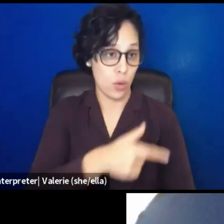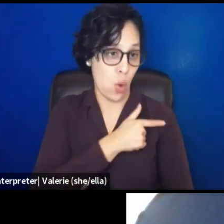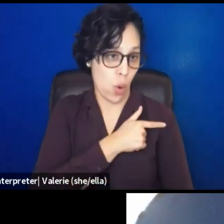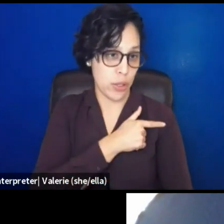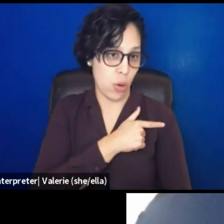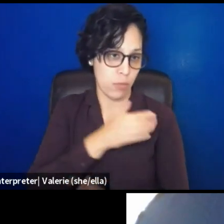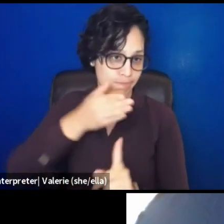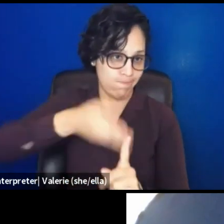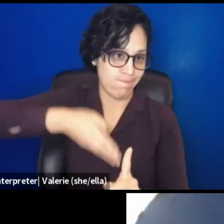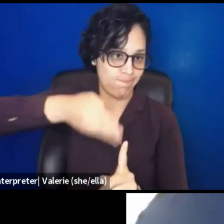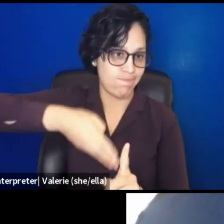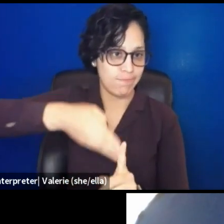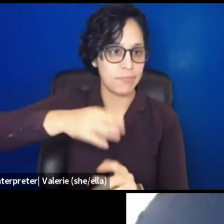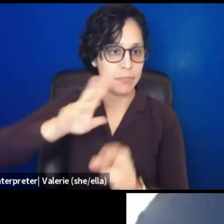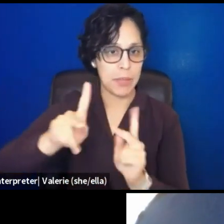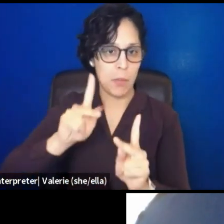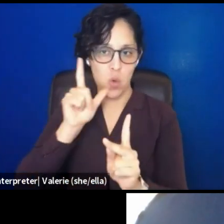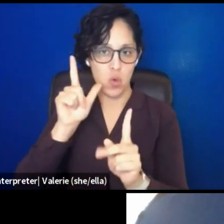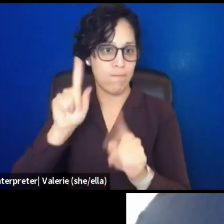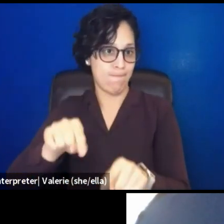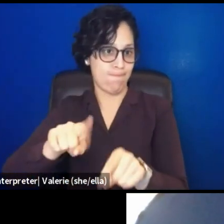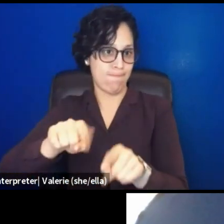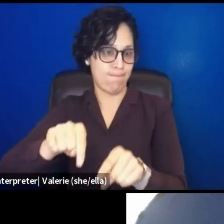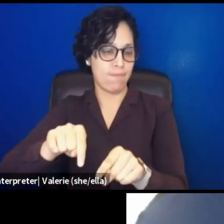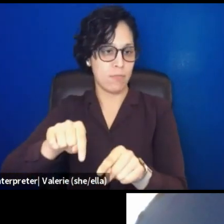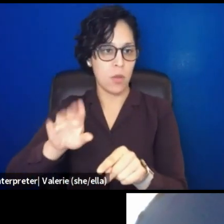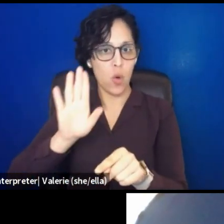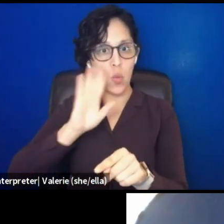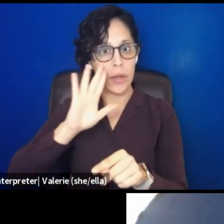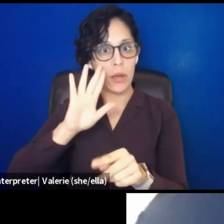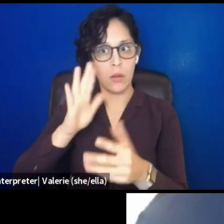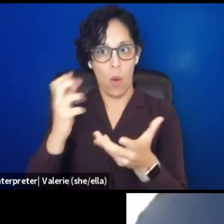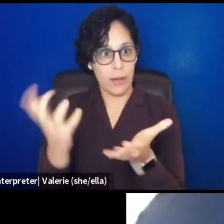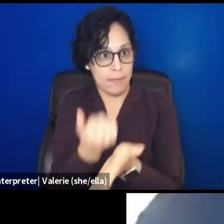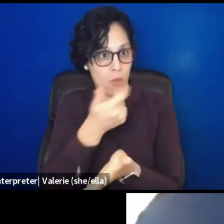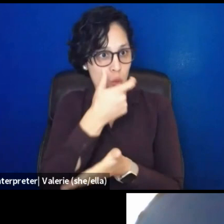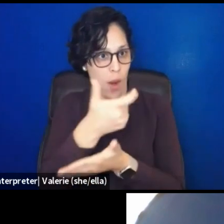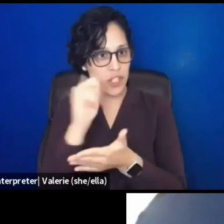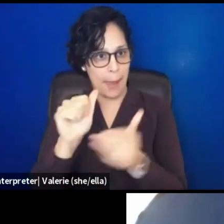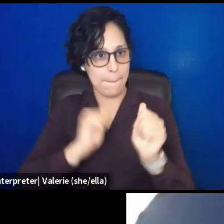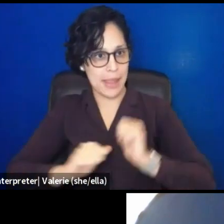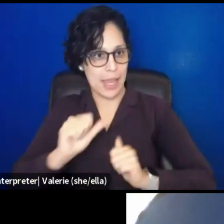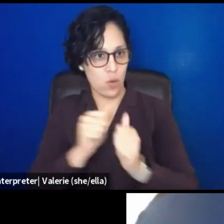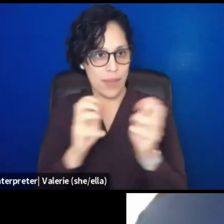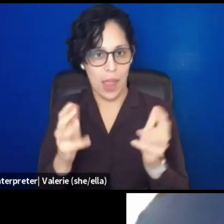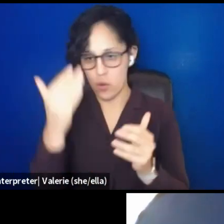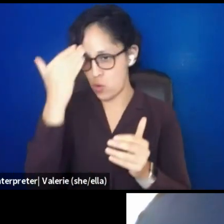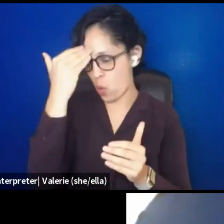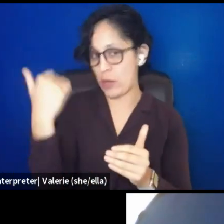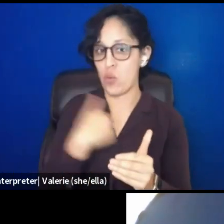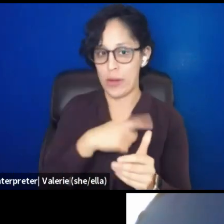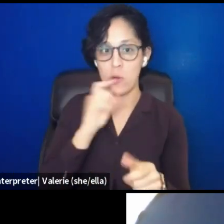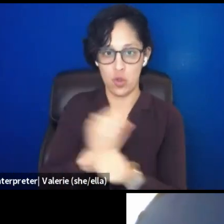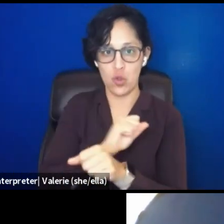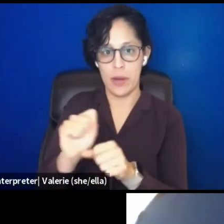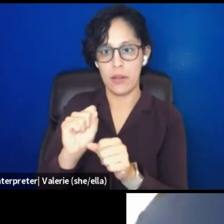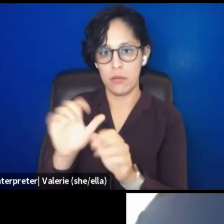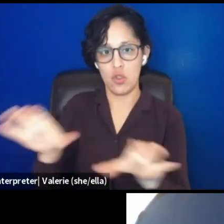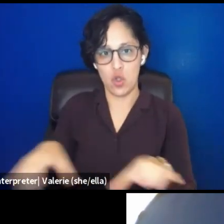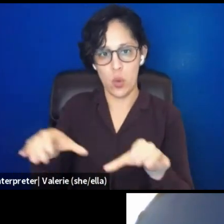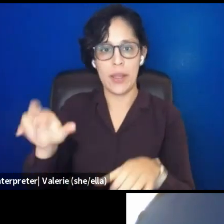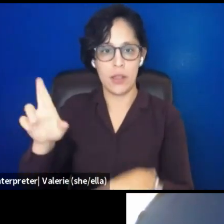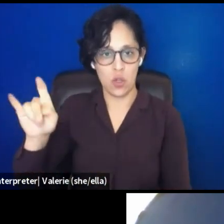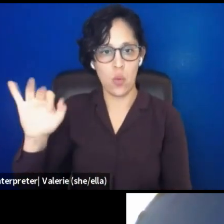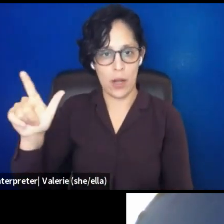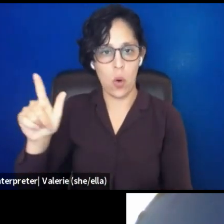loyal patrons, um, are going to come see that play without necessarily knowing that we're doing the radical parent inclusion project with it.